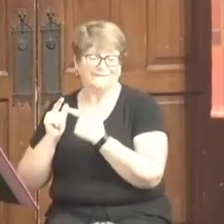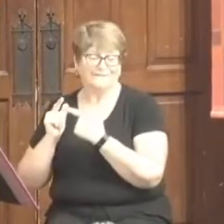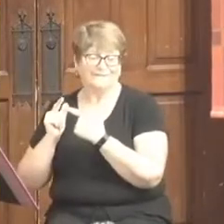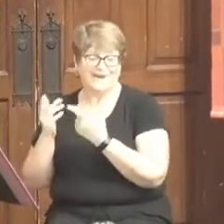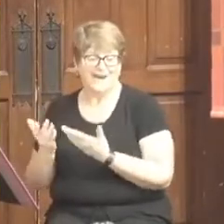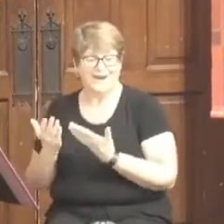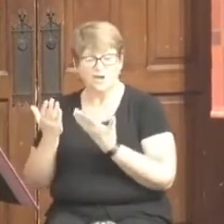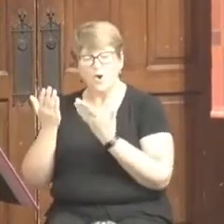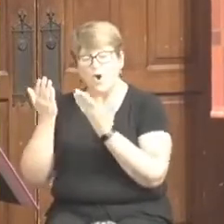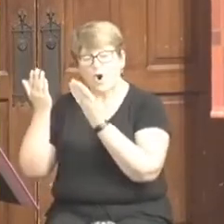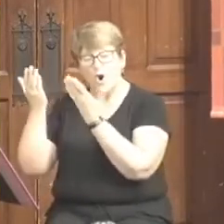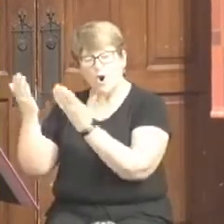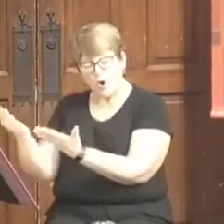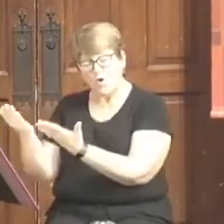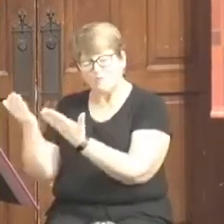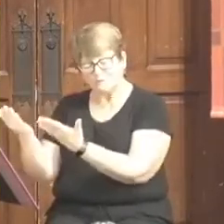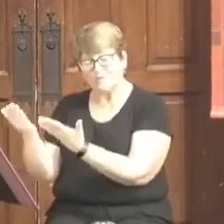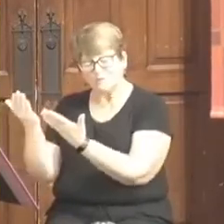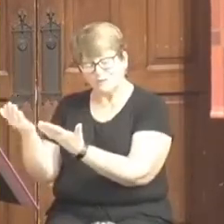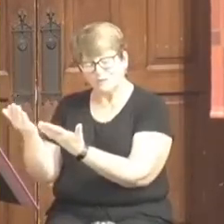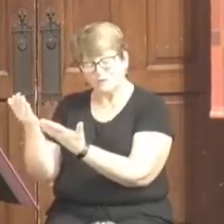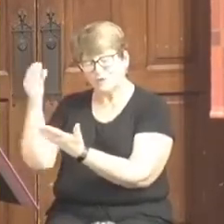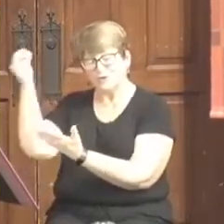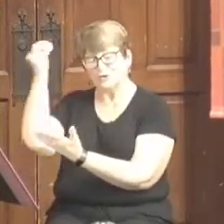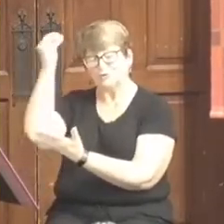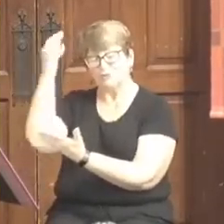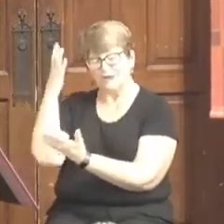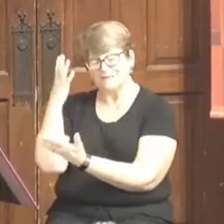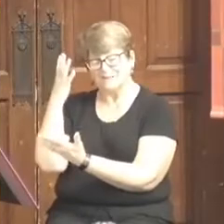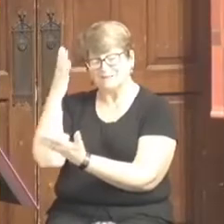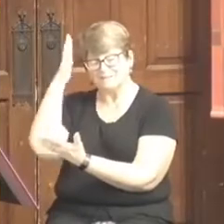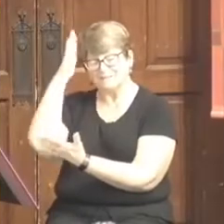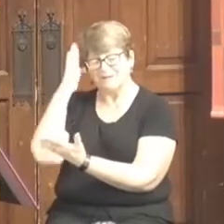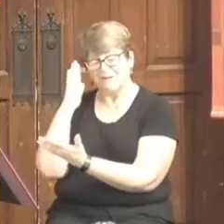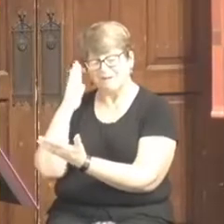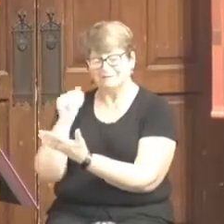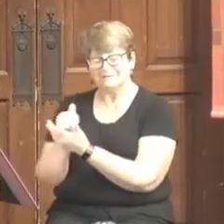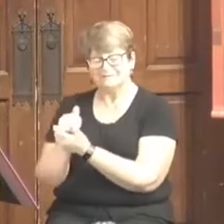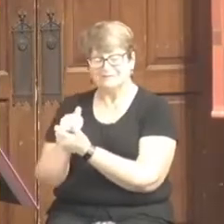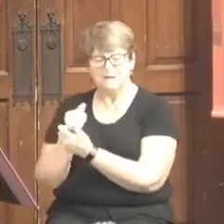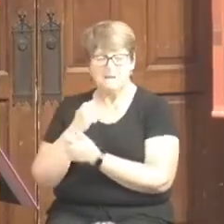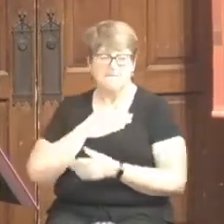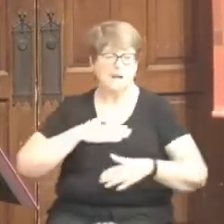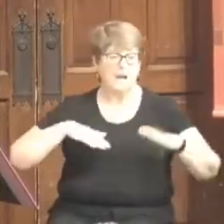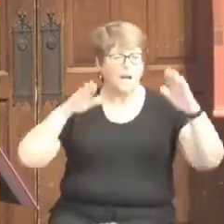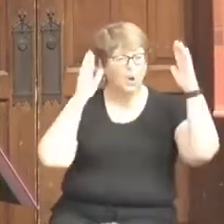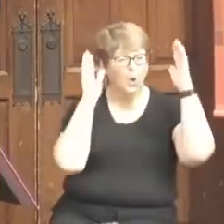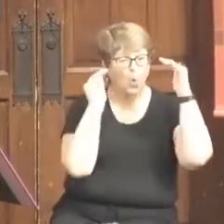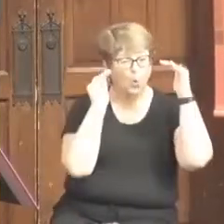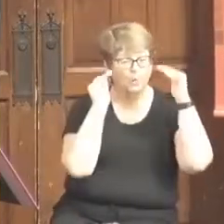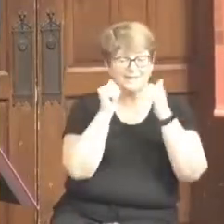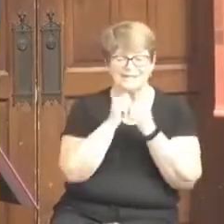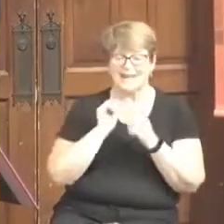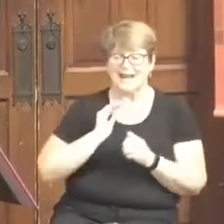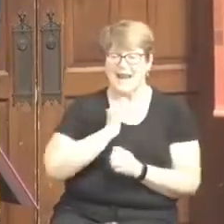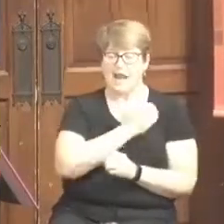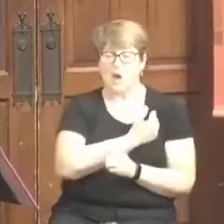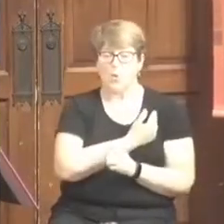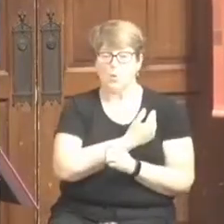offer a word of grace. My hope is that our